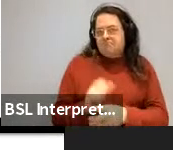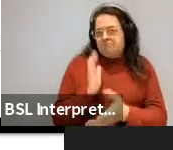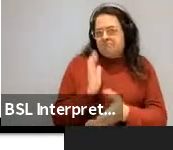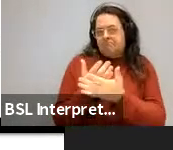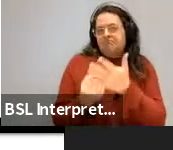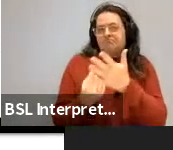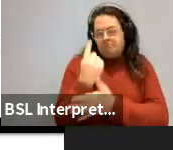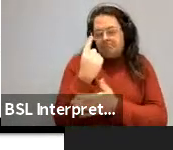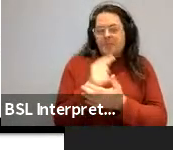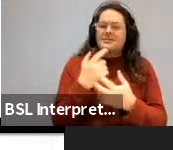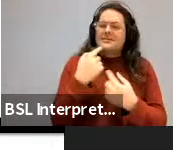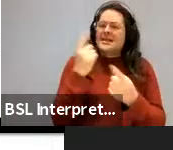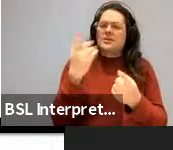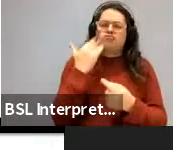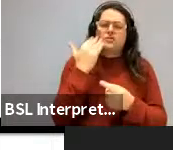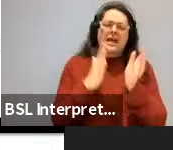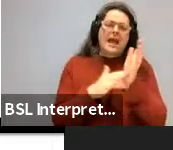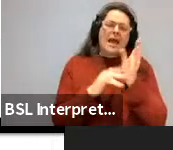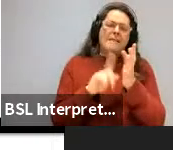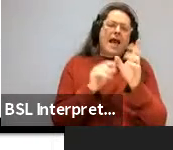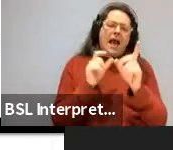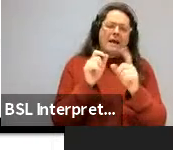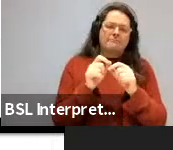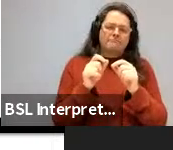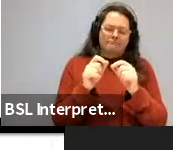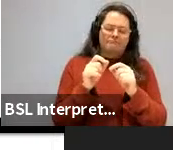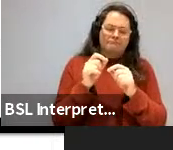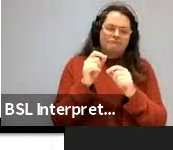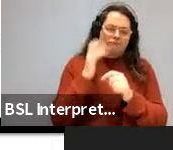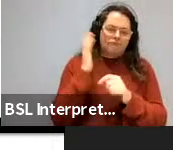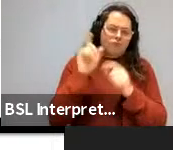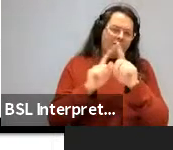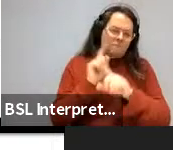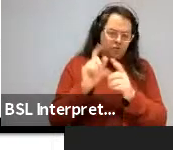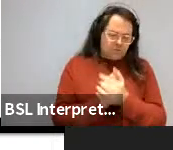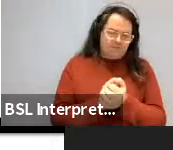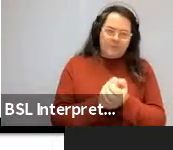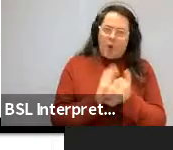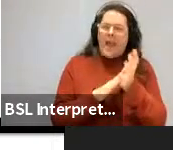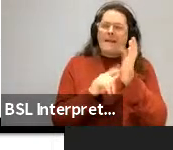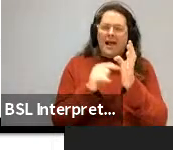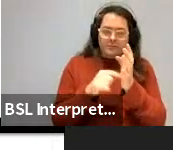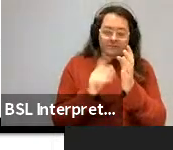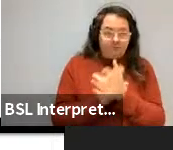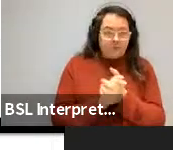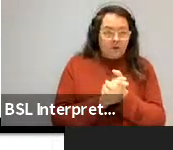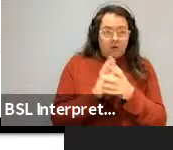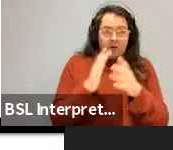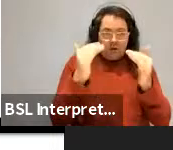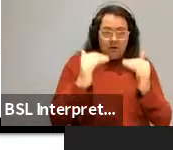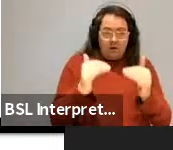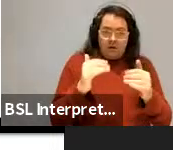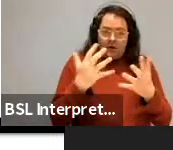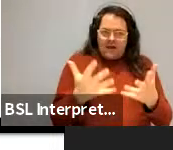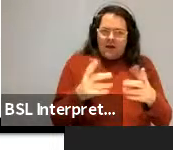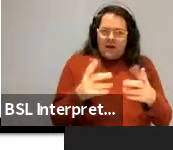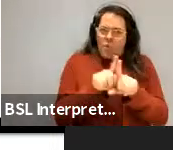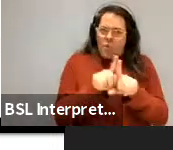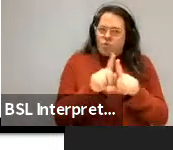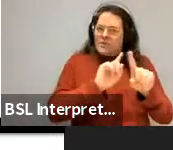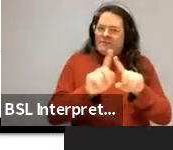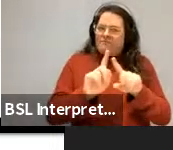conference. Finally, uh, we've investigated recently, uh, extractions from parts of adjuncts, which are also proposed to be,